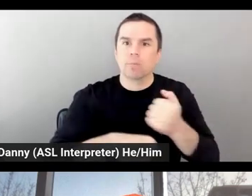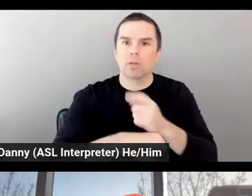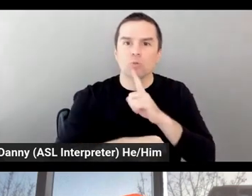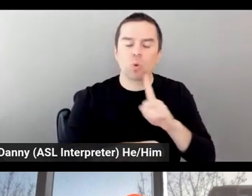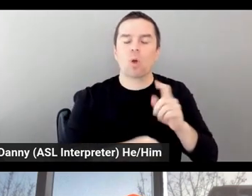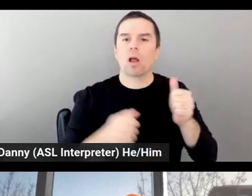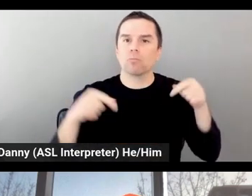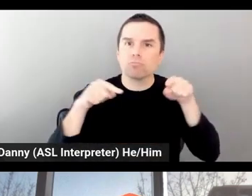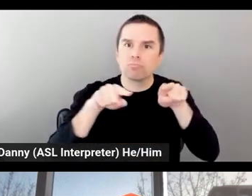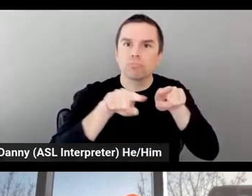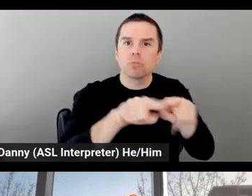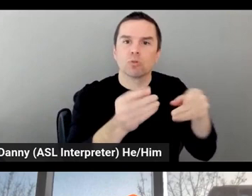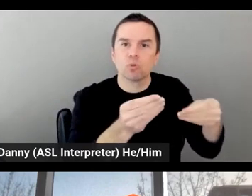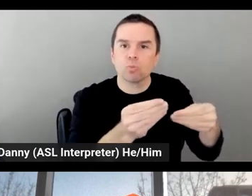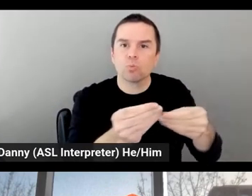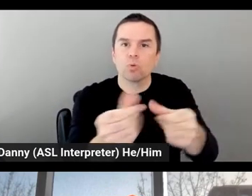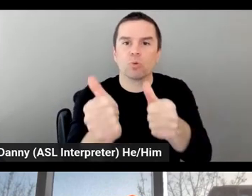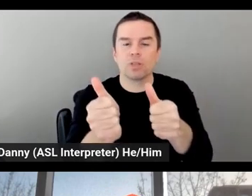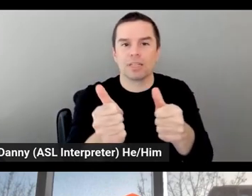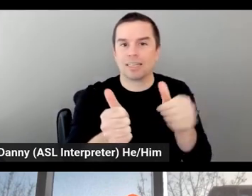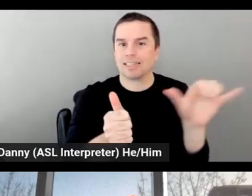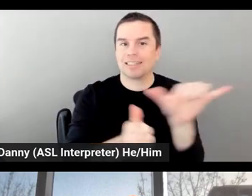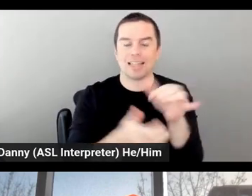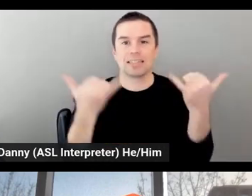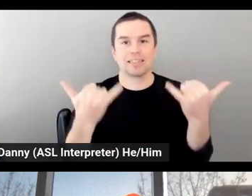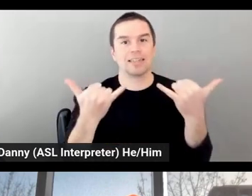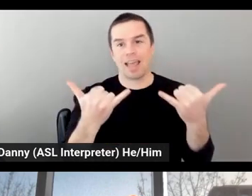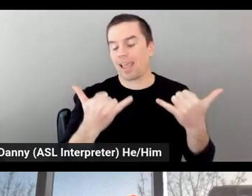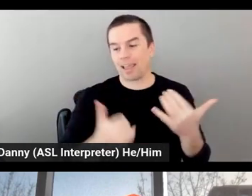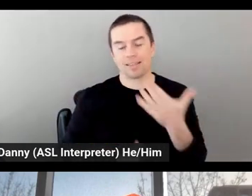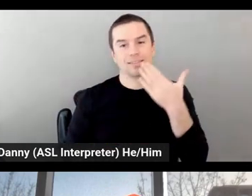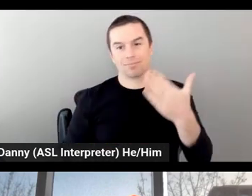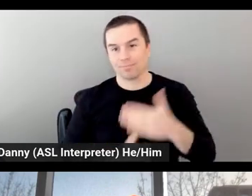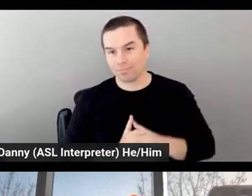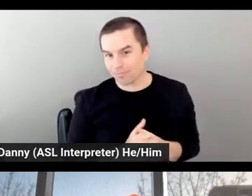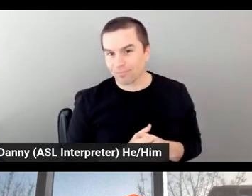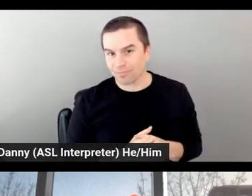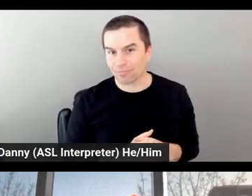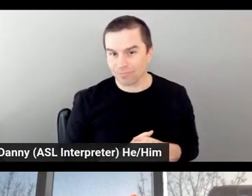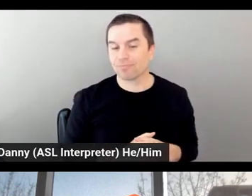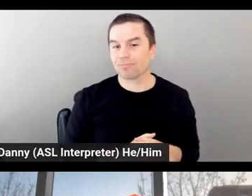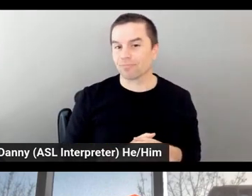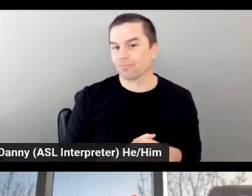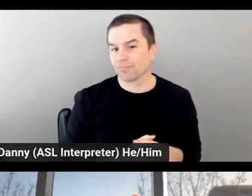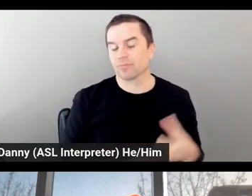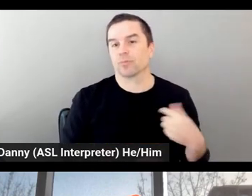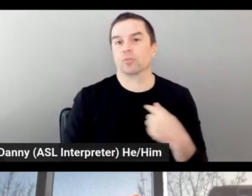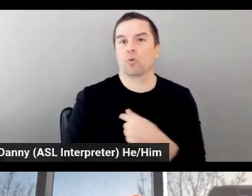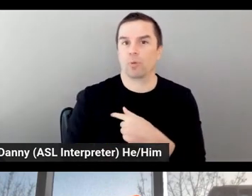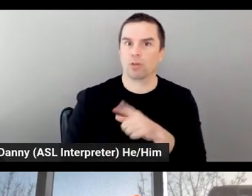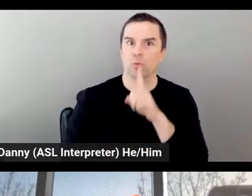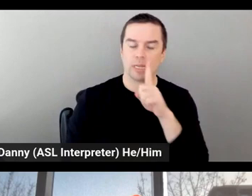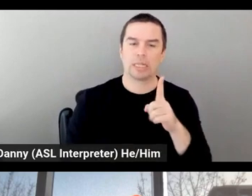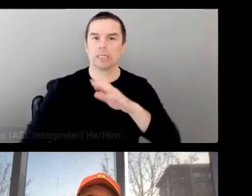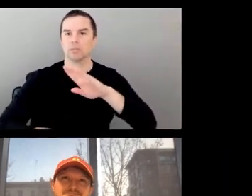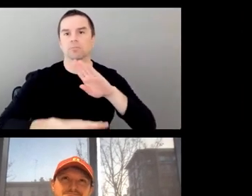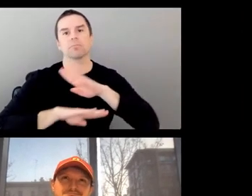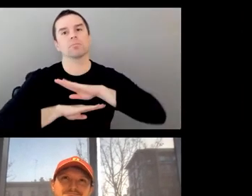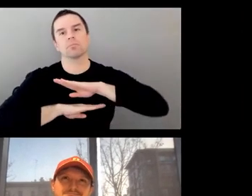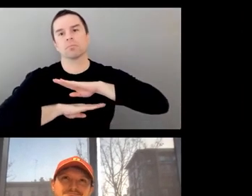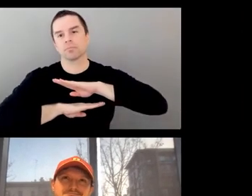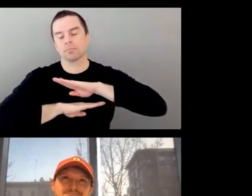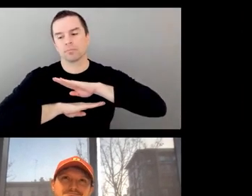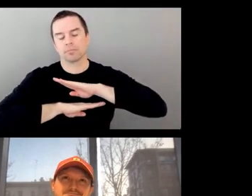it went today. Exactly. see one with the other. Yes. So we are extremely satisfied of this, for example.